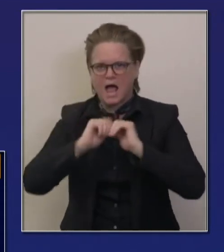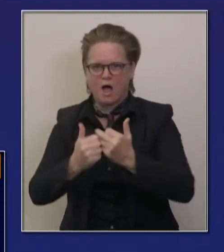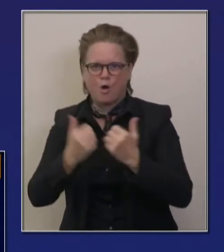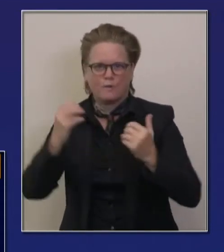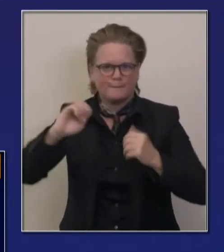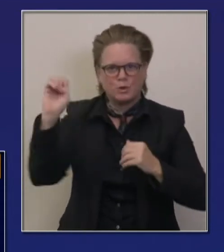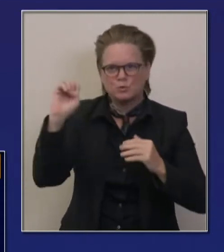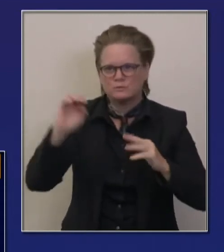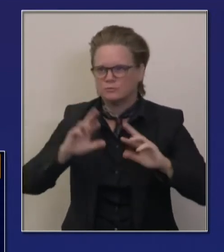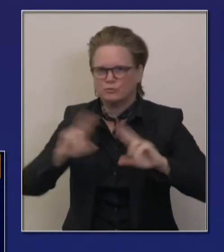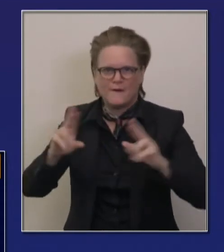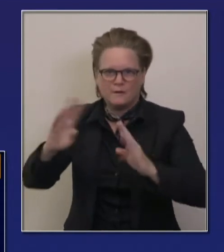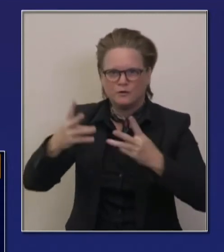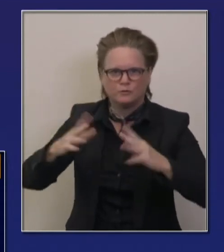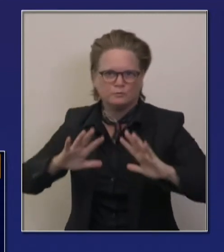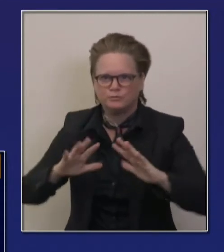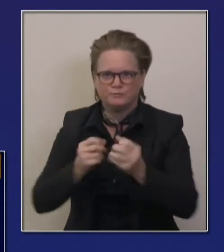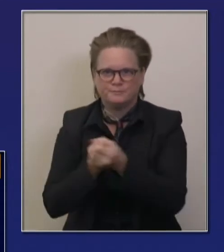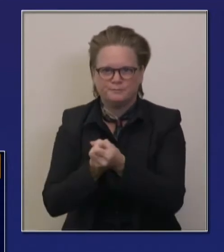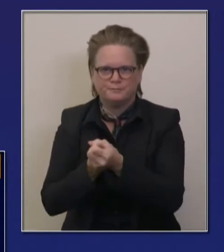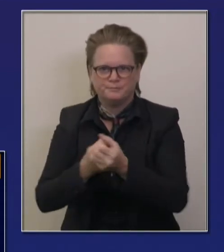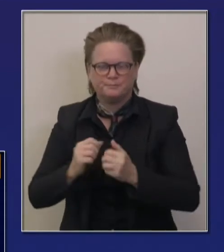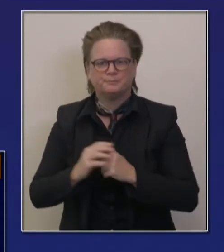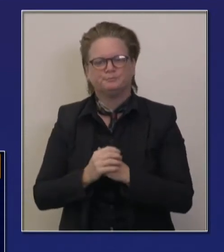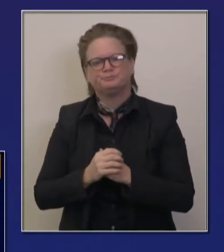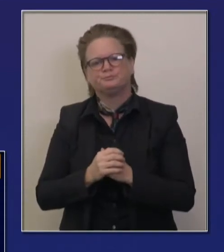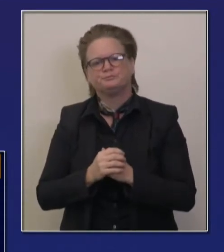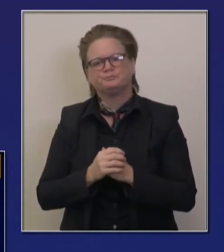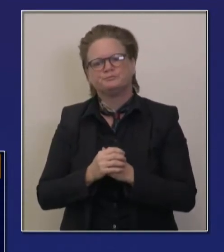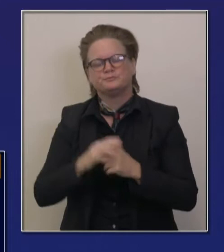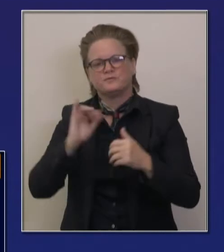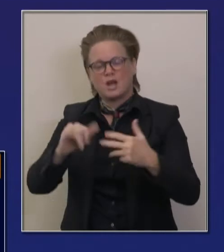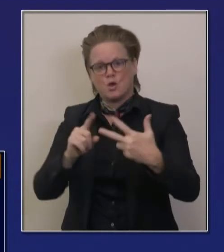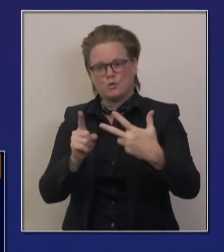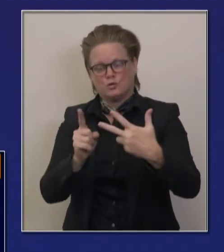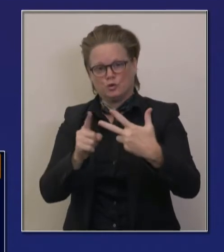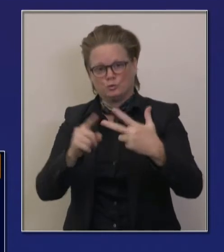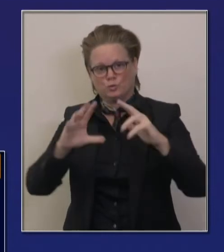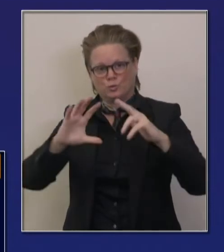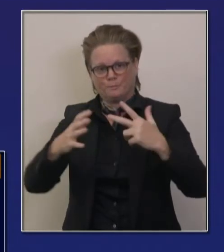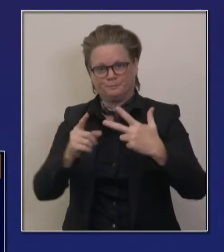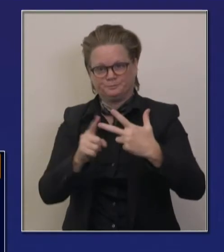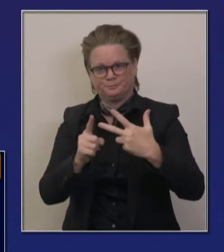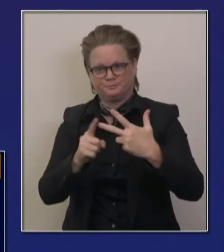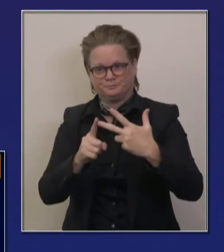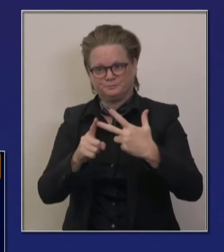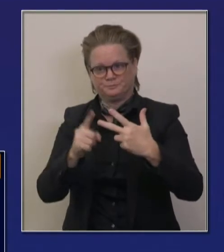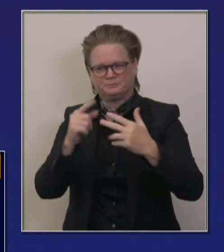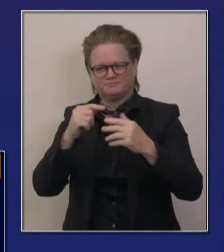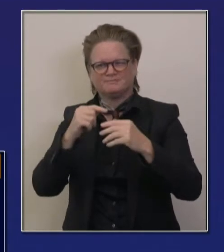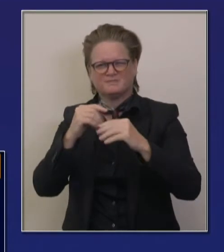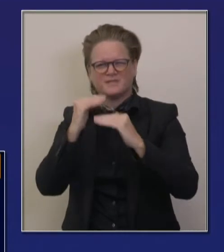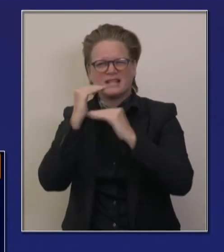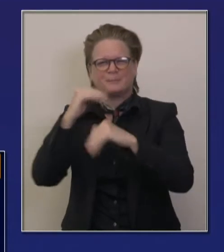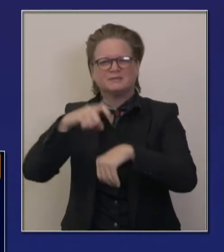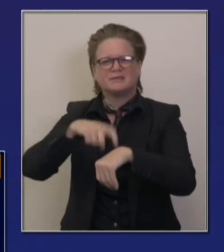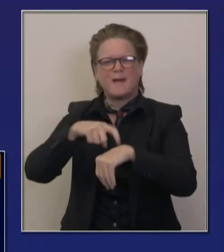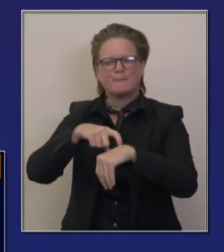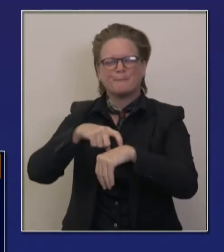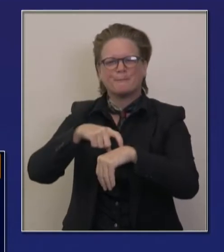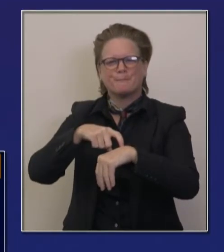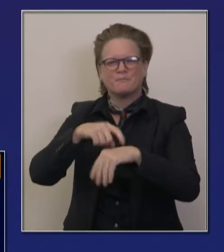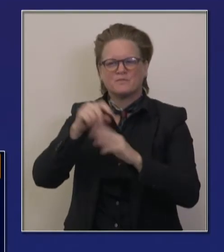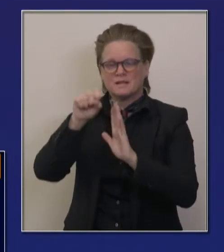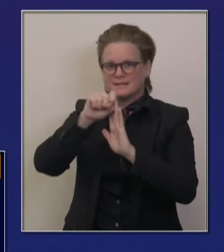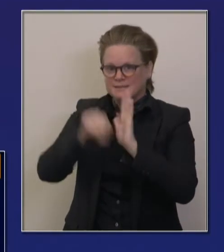staff, and this is just something you may see a little bit more. Um, I wanted just to provide you a little information on this, just these hundred individuals that